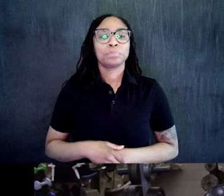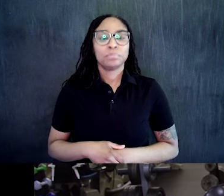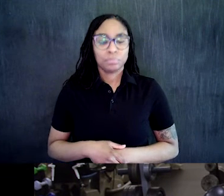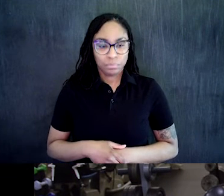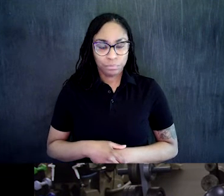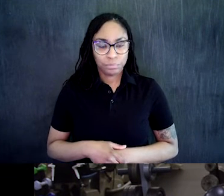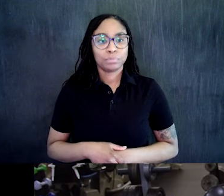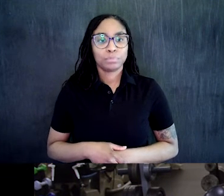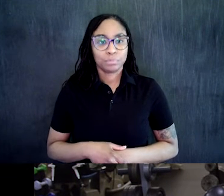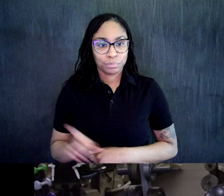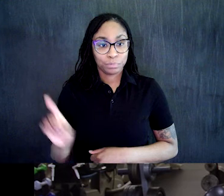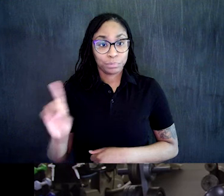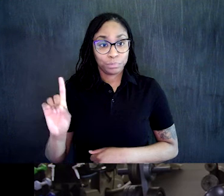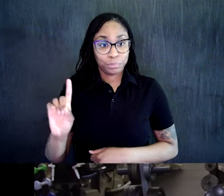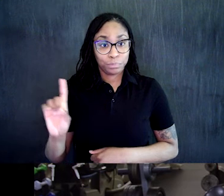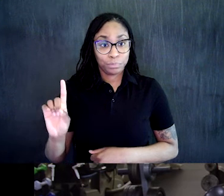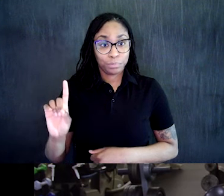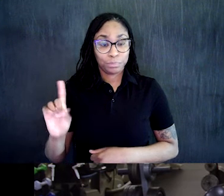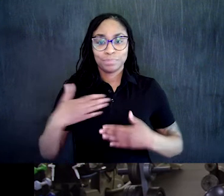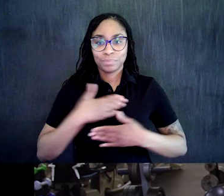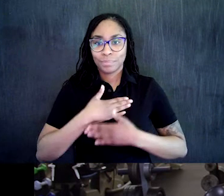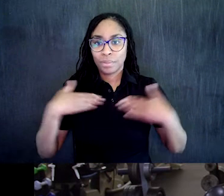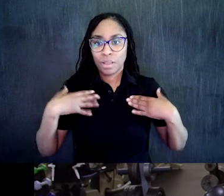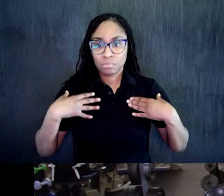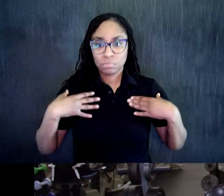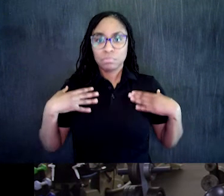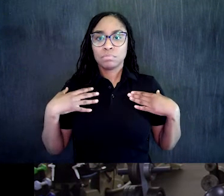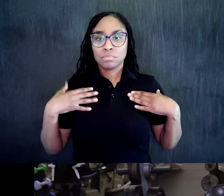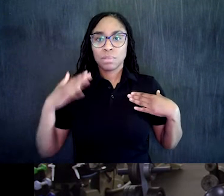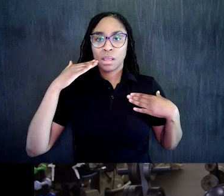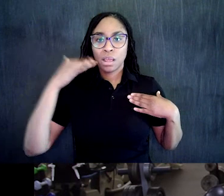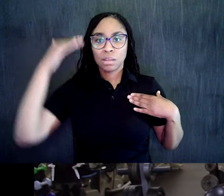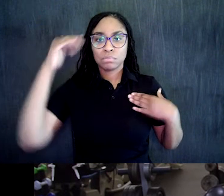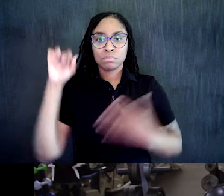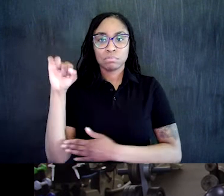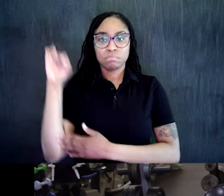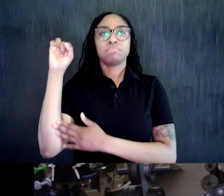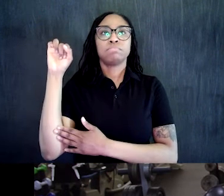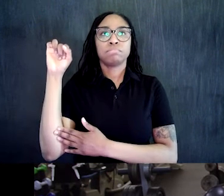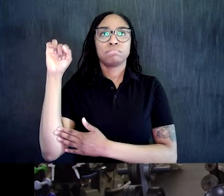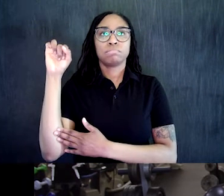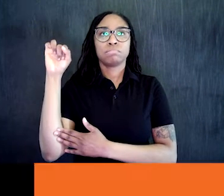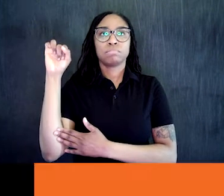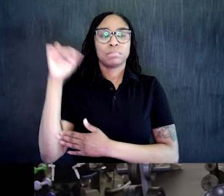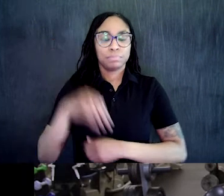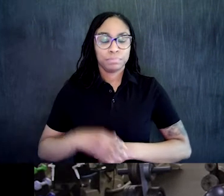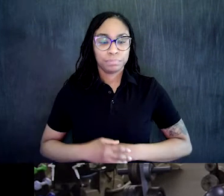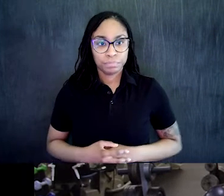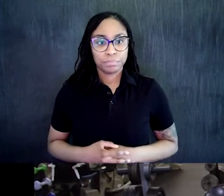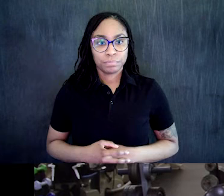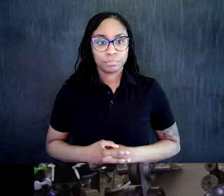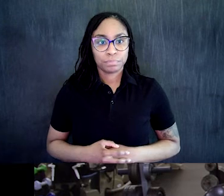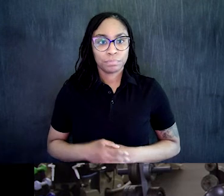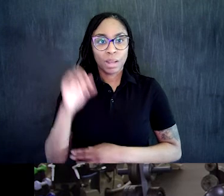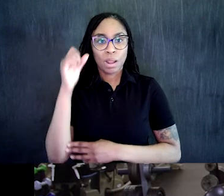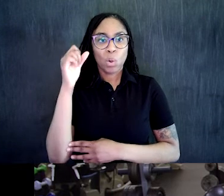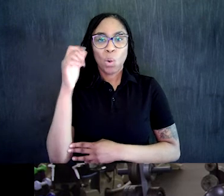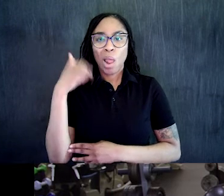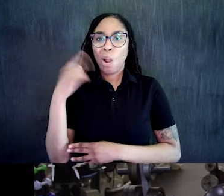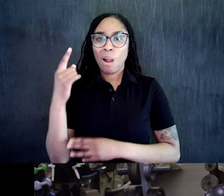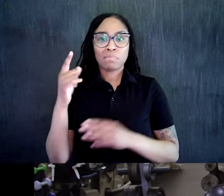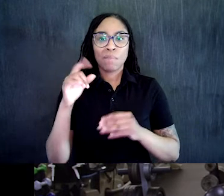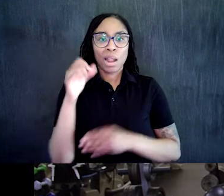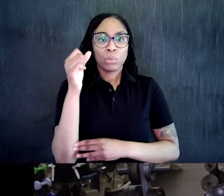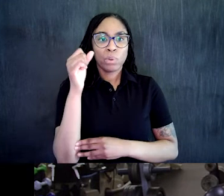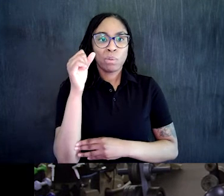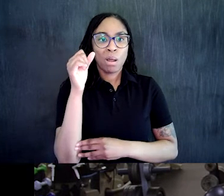Use a little balance. All right? Good. Last one here. And time. Next, actually, we're going to do some curtsy